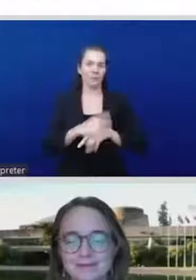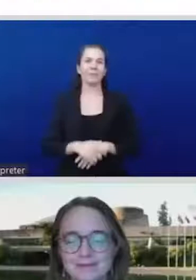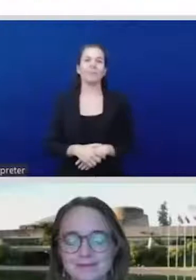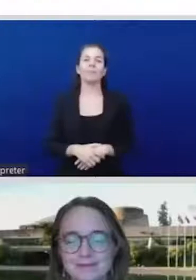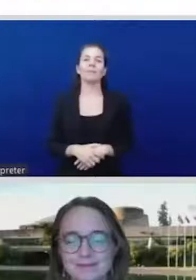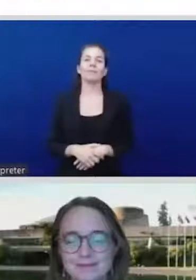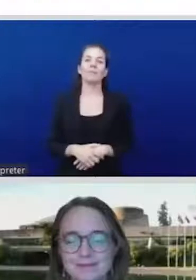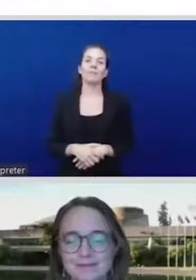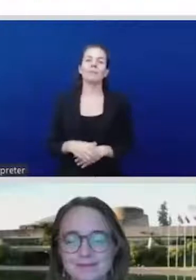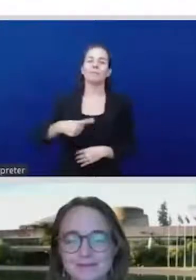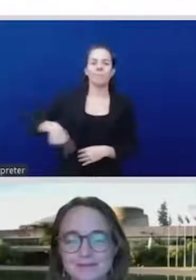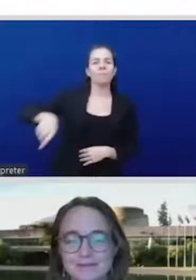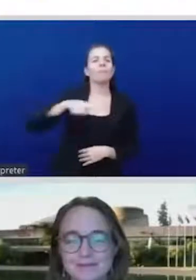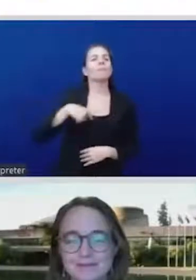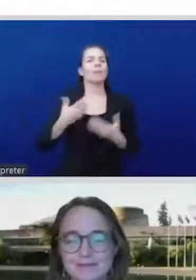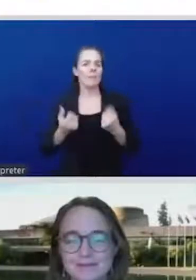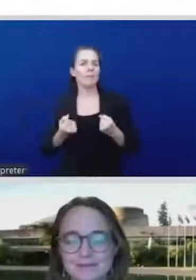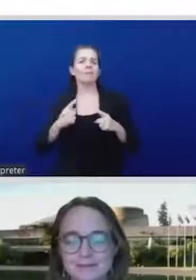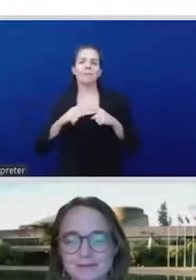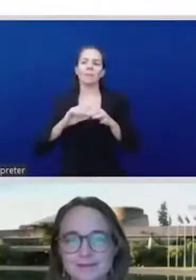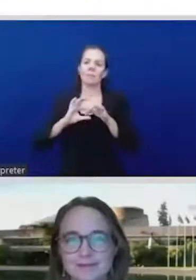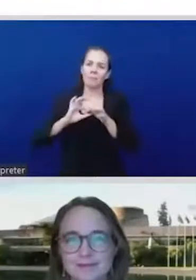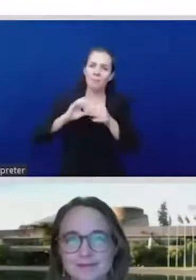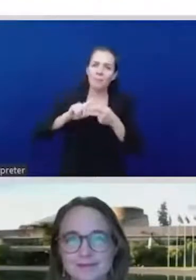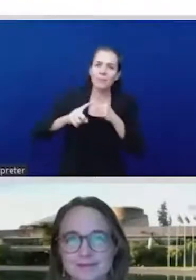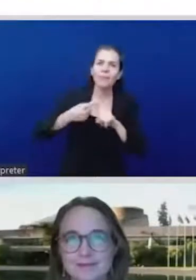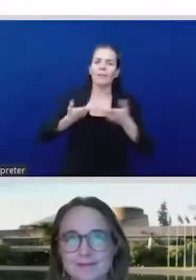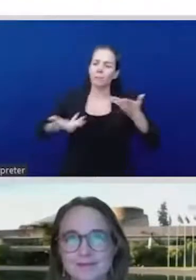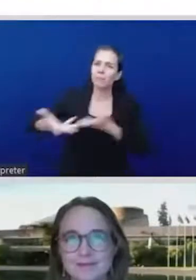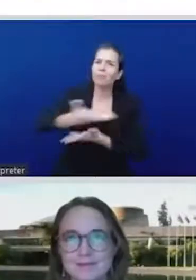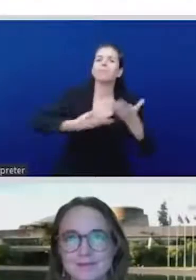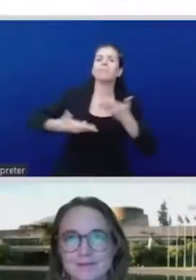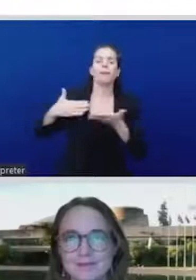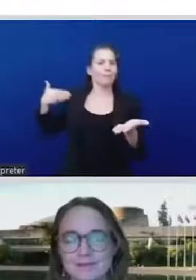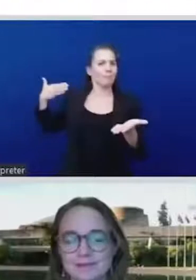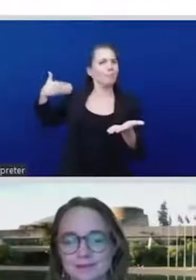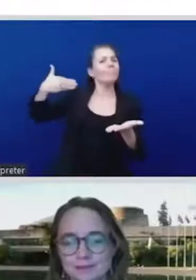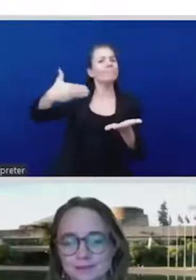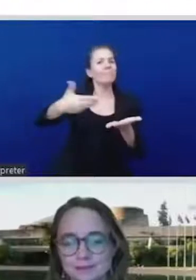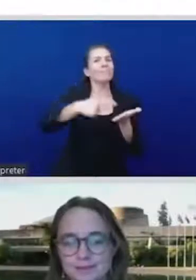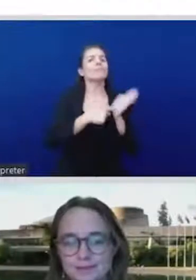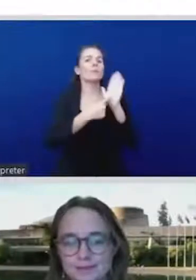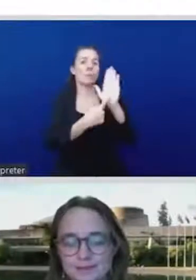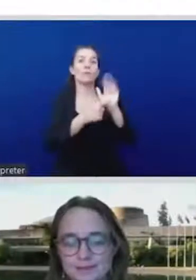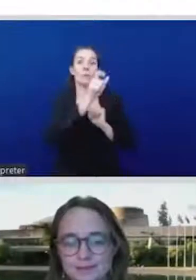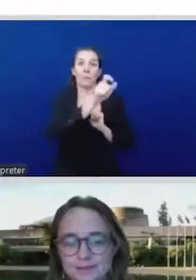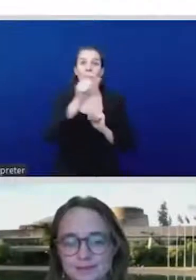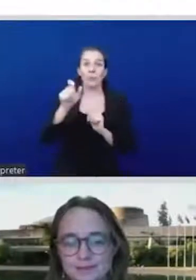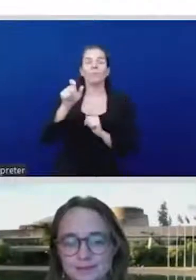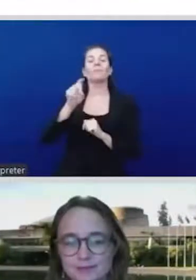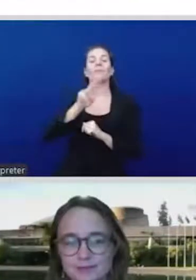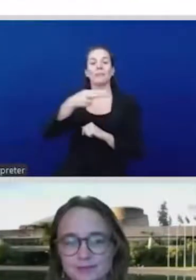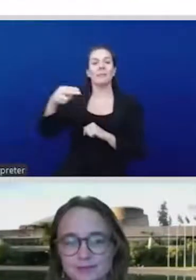our first speaker, Mariama Williams. She is the principal integrated policy research institute and